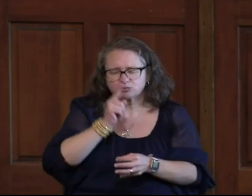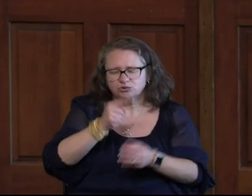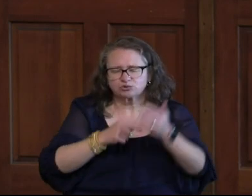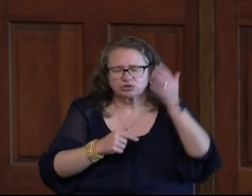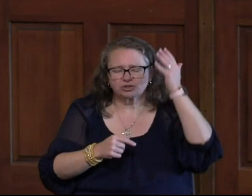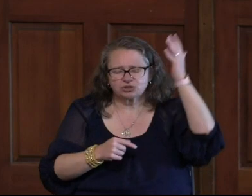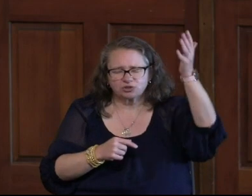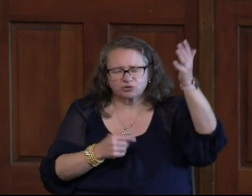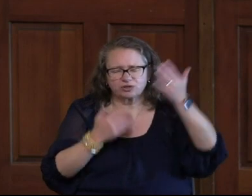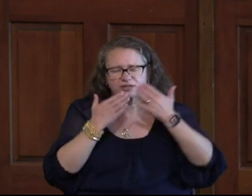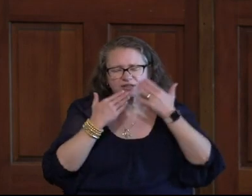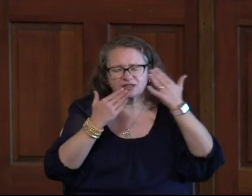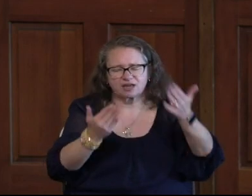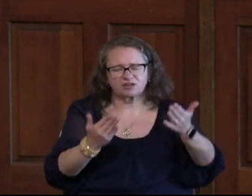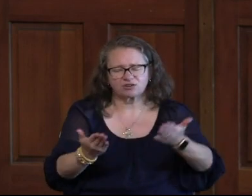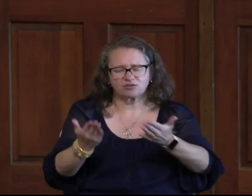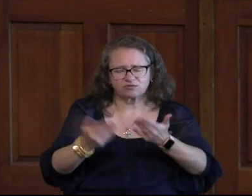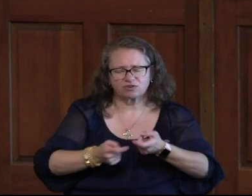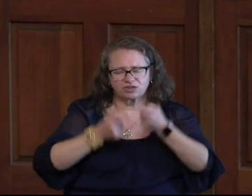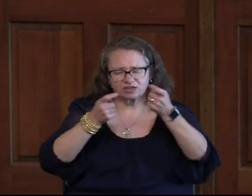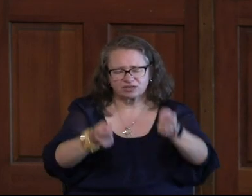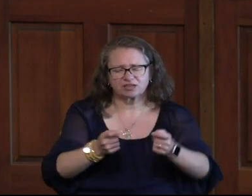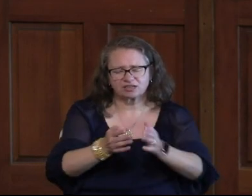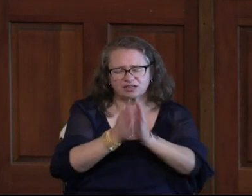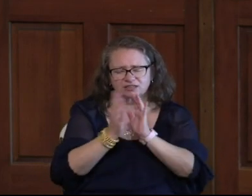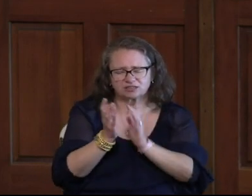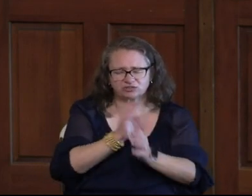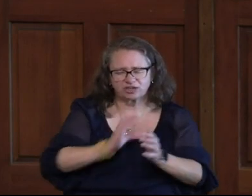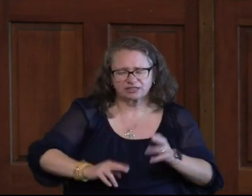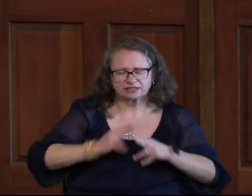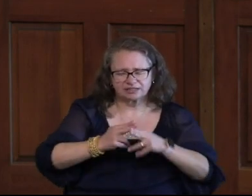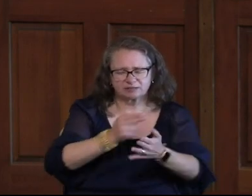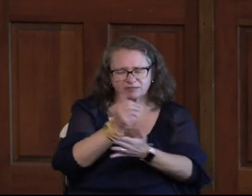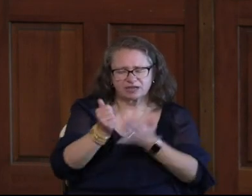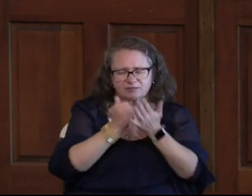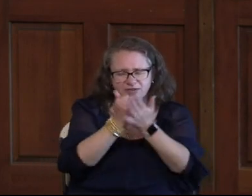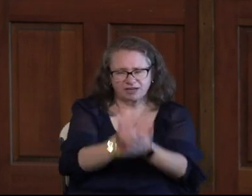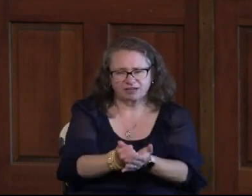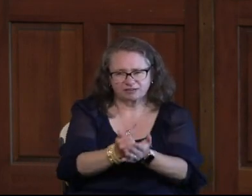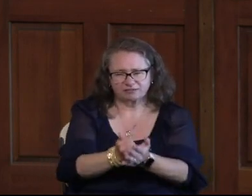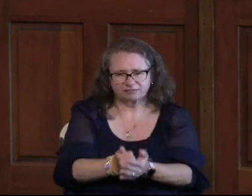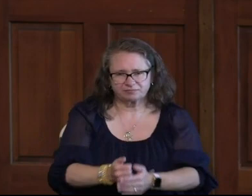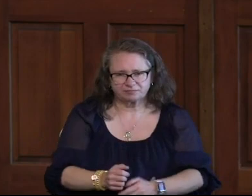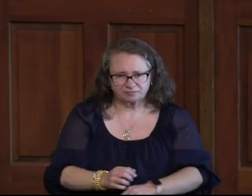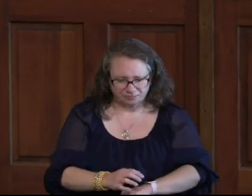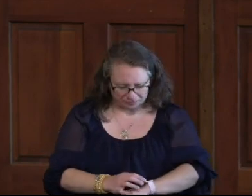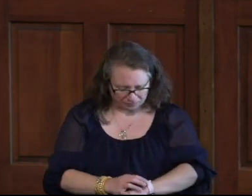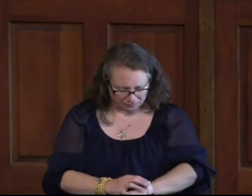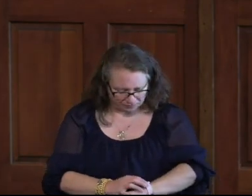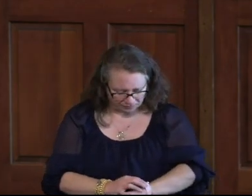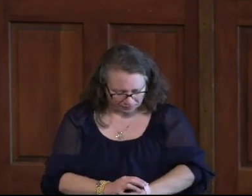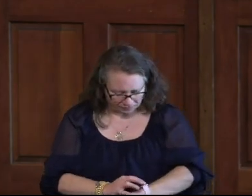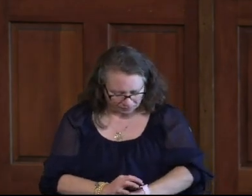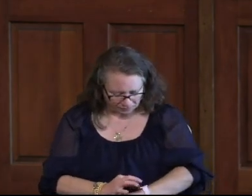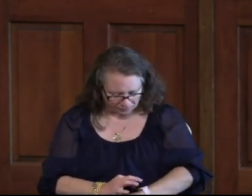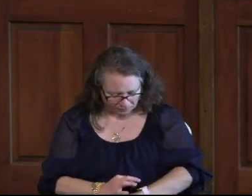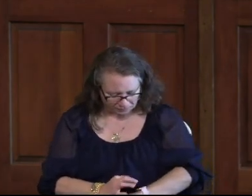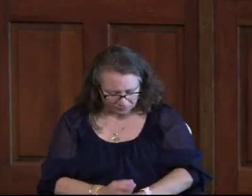you. Thank you for your provision. We ask this in Christ's name. Amen. You can be seated. Amen.